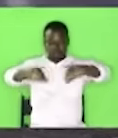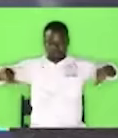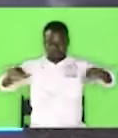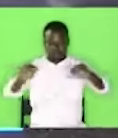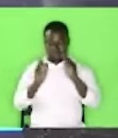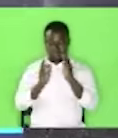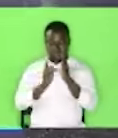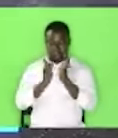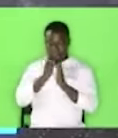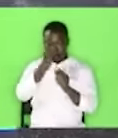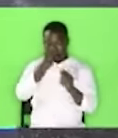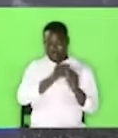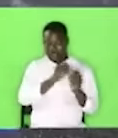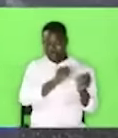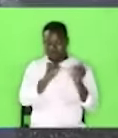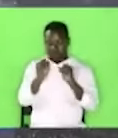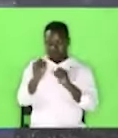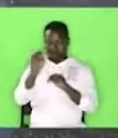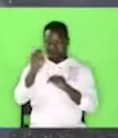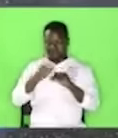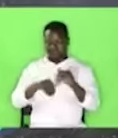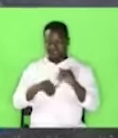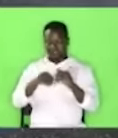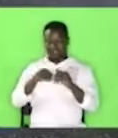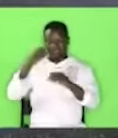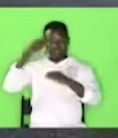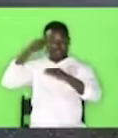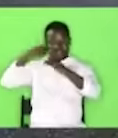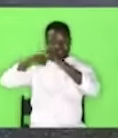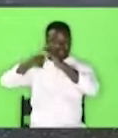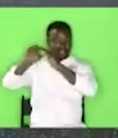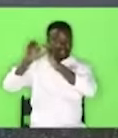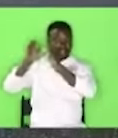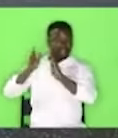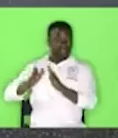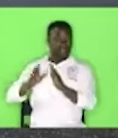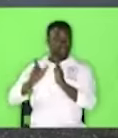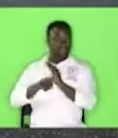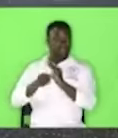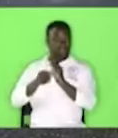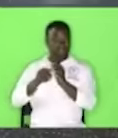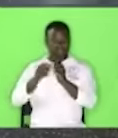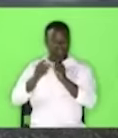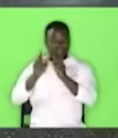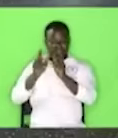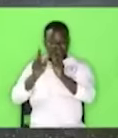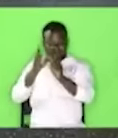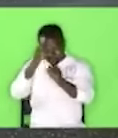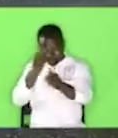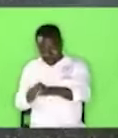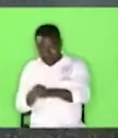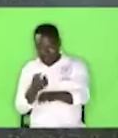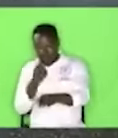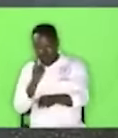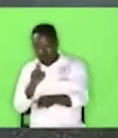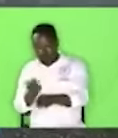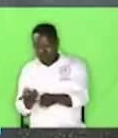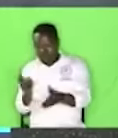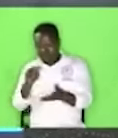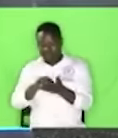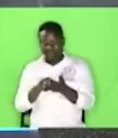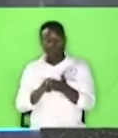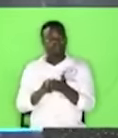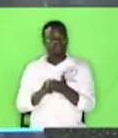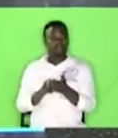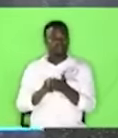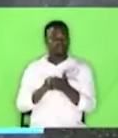more powerful than that of Elijah that raised the boy from the dead why should I sit